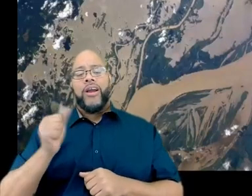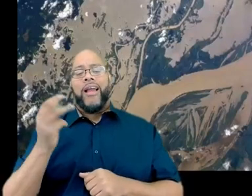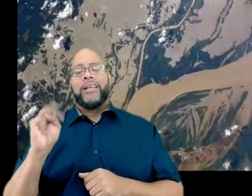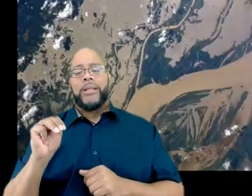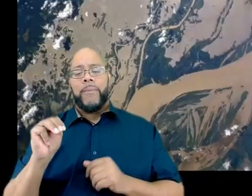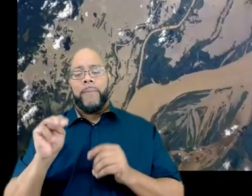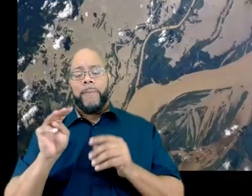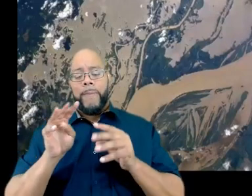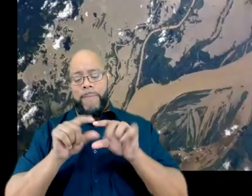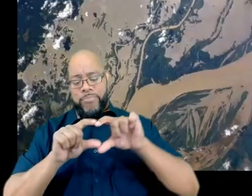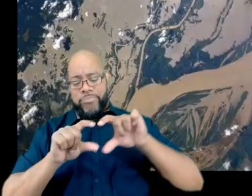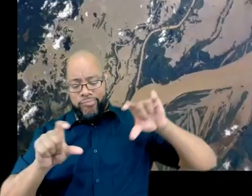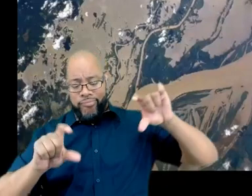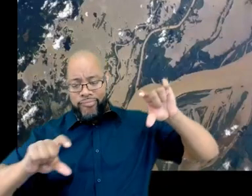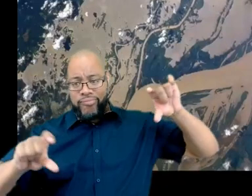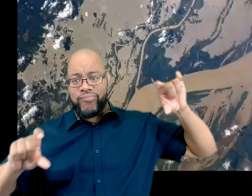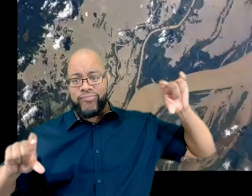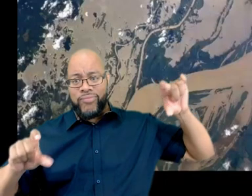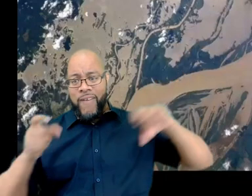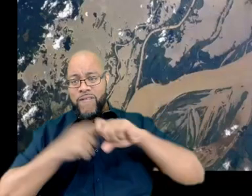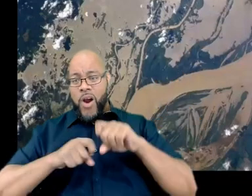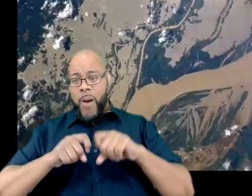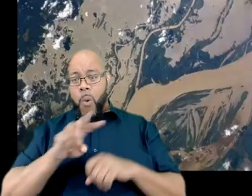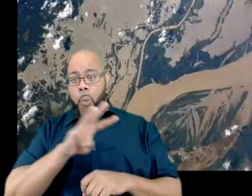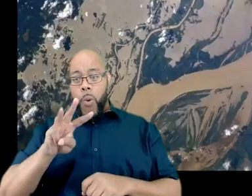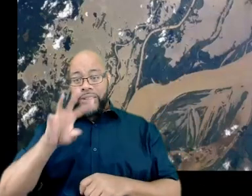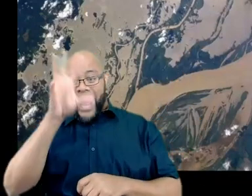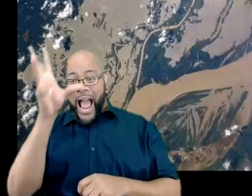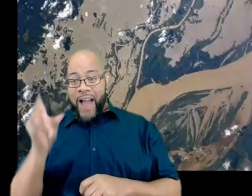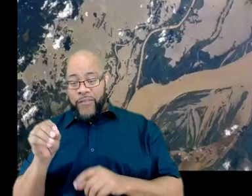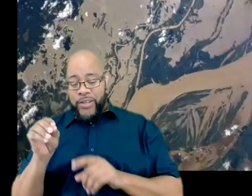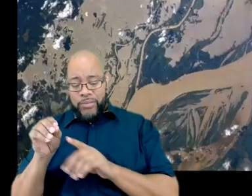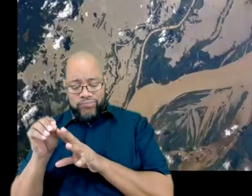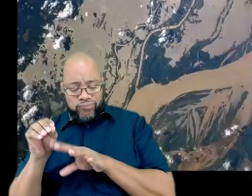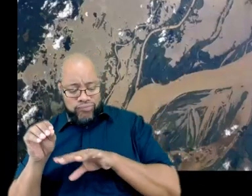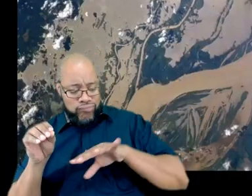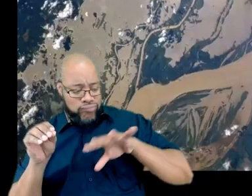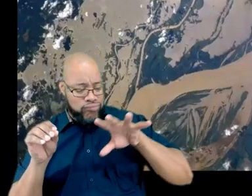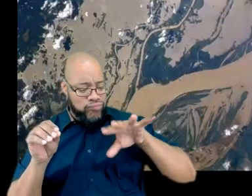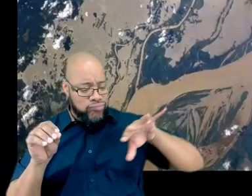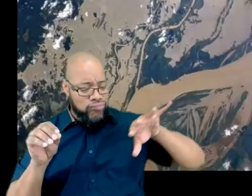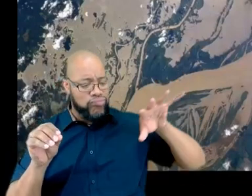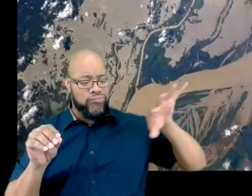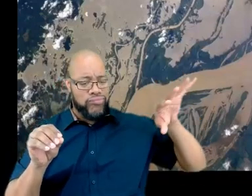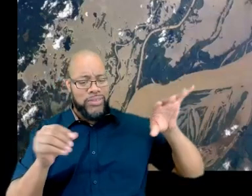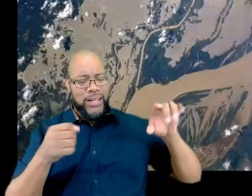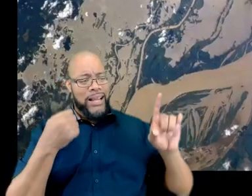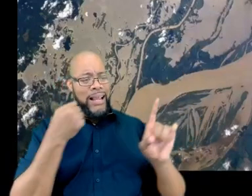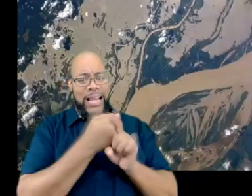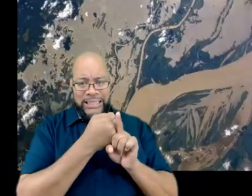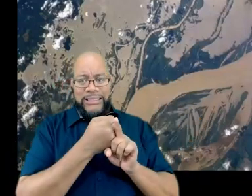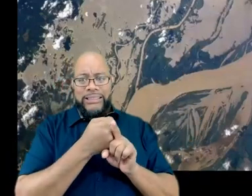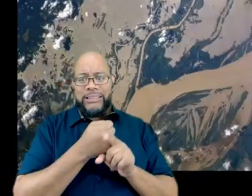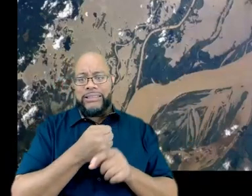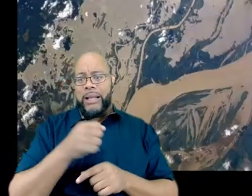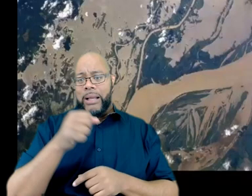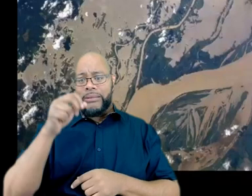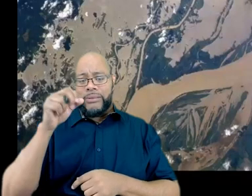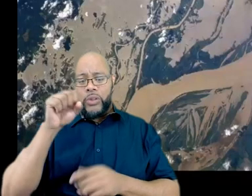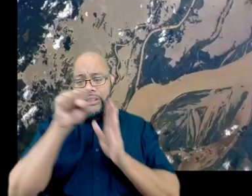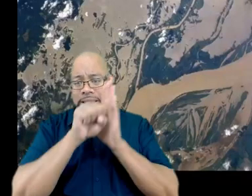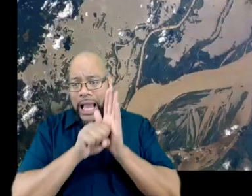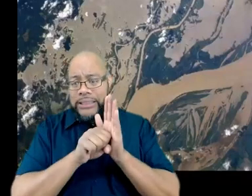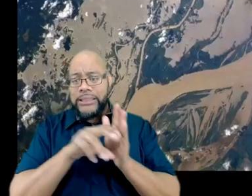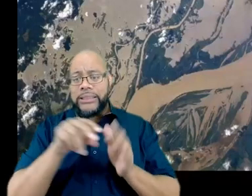mat of Sargasm just floating from the west coast of Africa. And it could eventually hit, it does eventually hit the States,